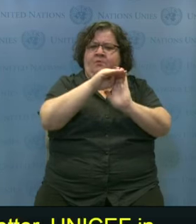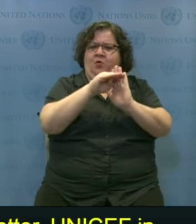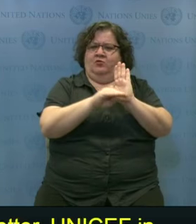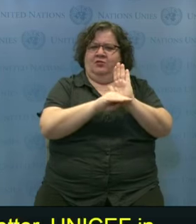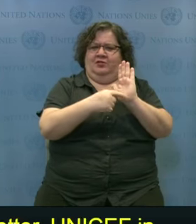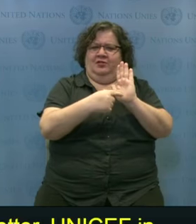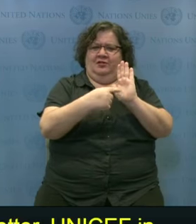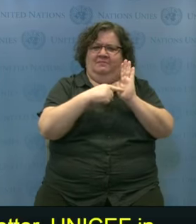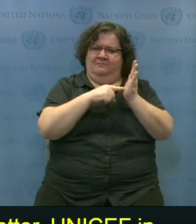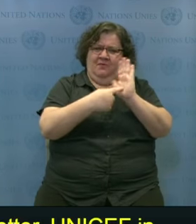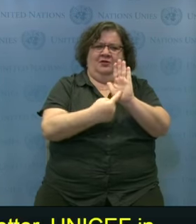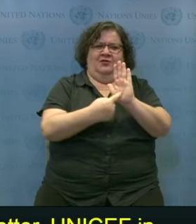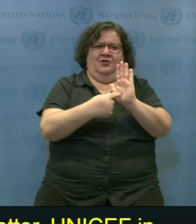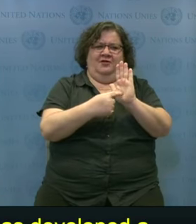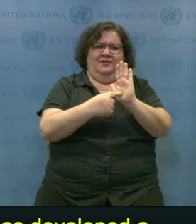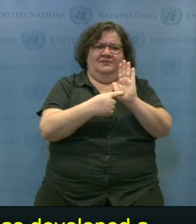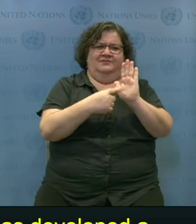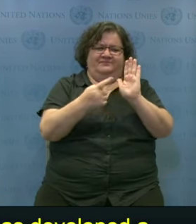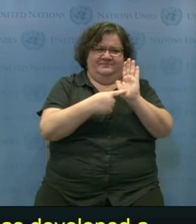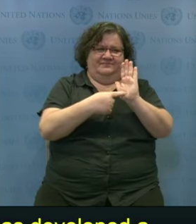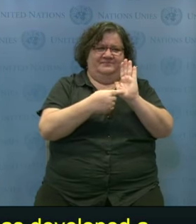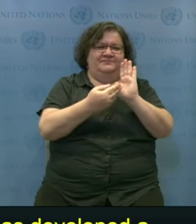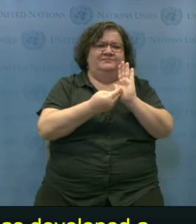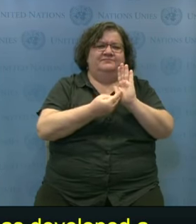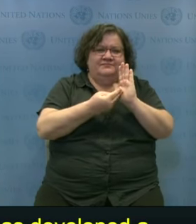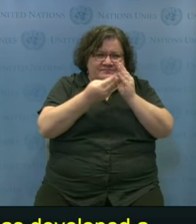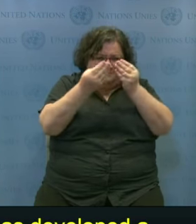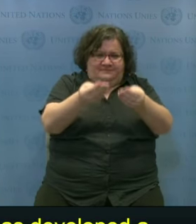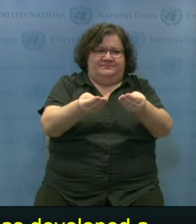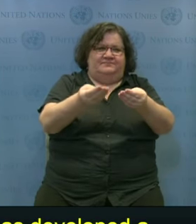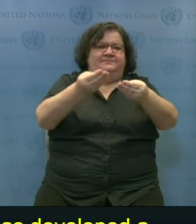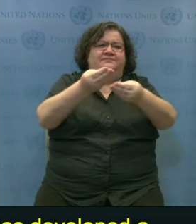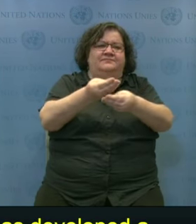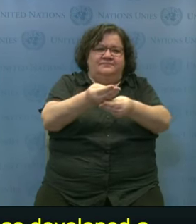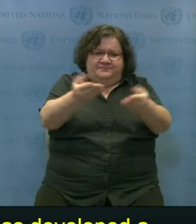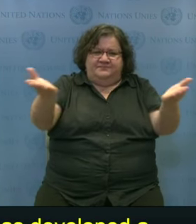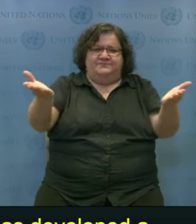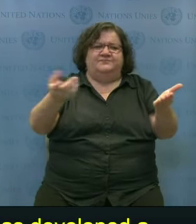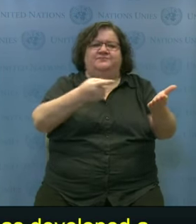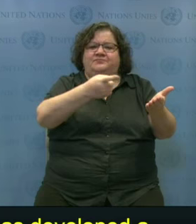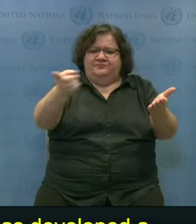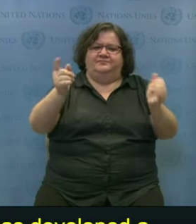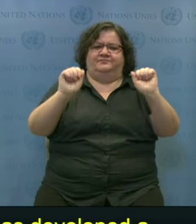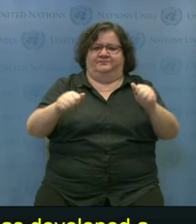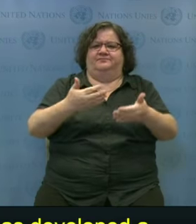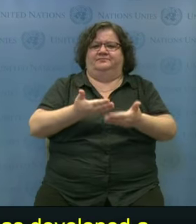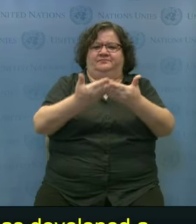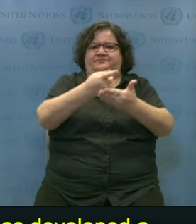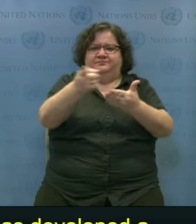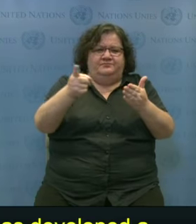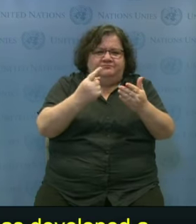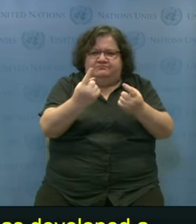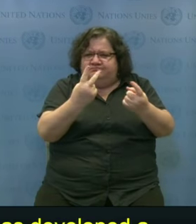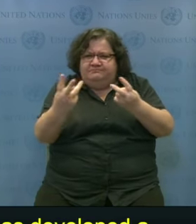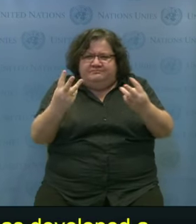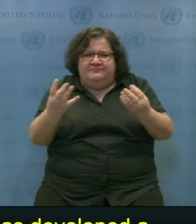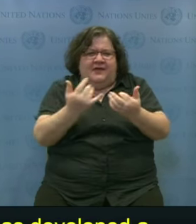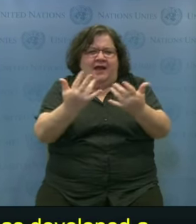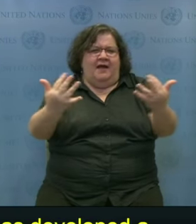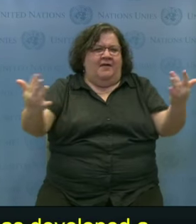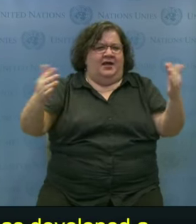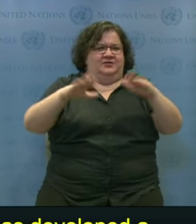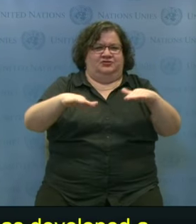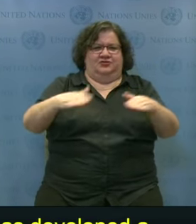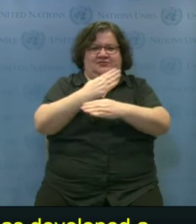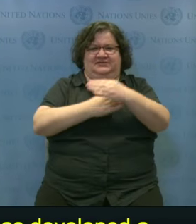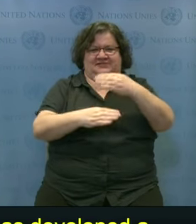on persons with disabilities. As we speak, UNICEF is holding a workshop on strengthening data in West Africa,